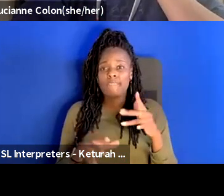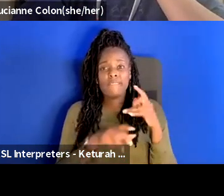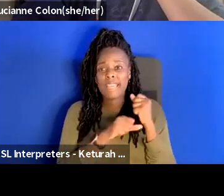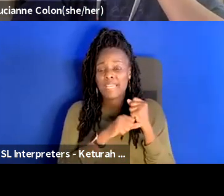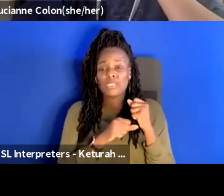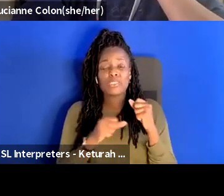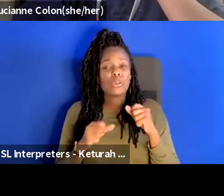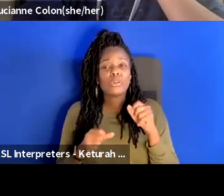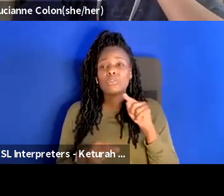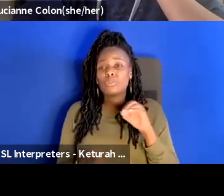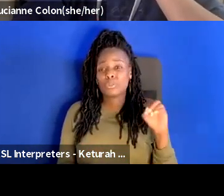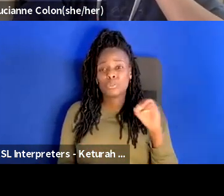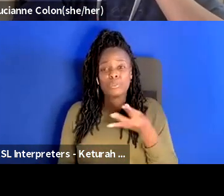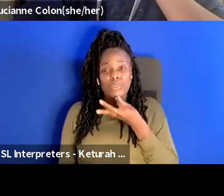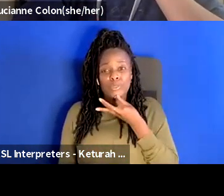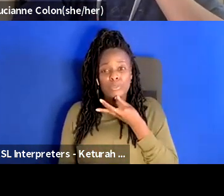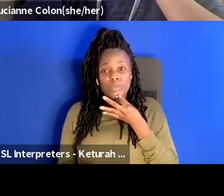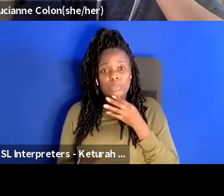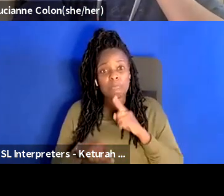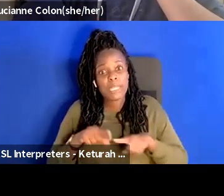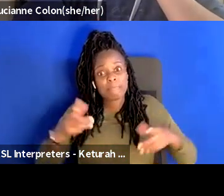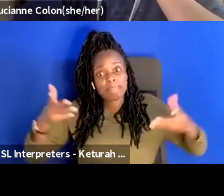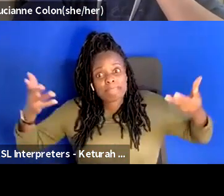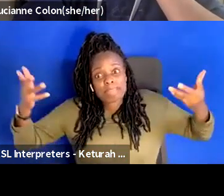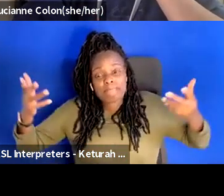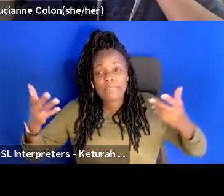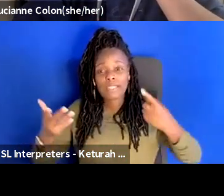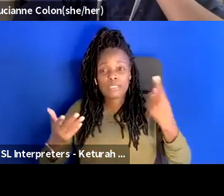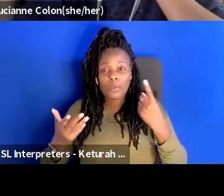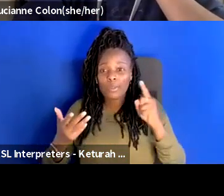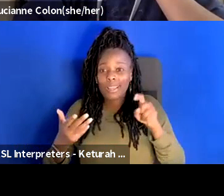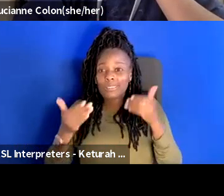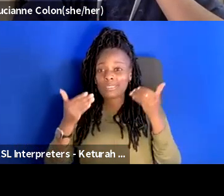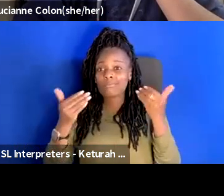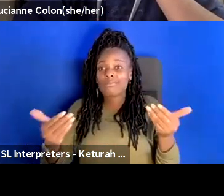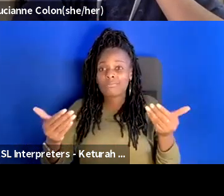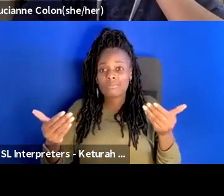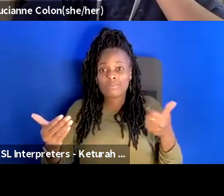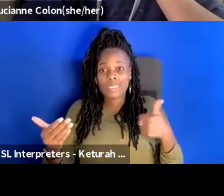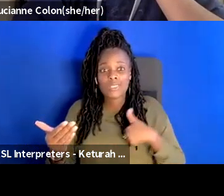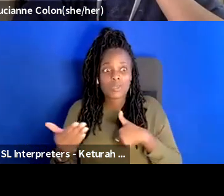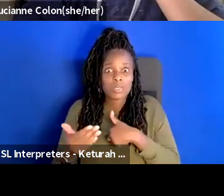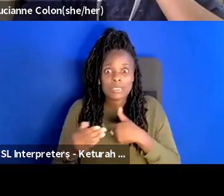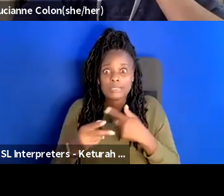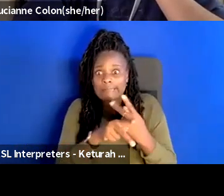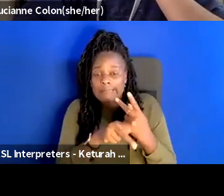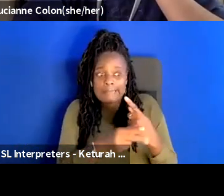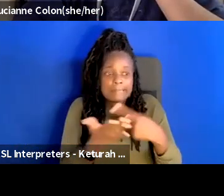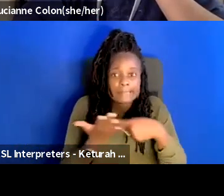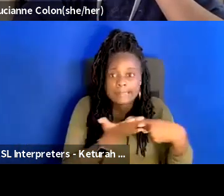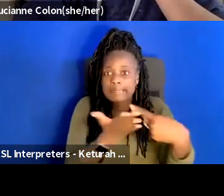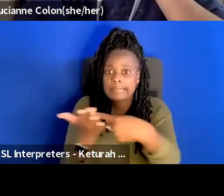we are uh somebody's got to do it um and and and we're we're figuring it out and